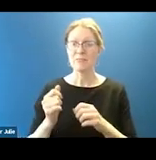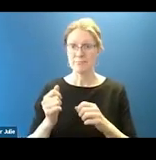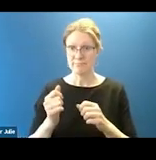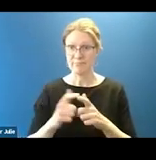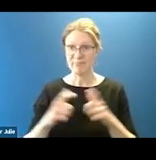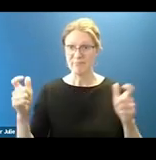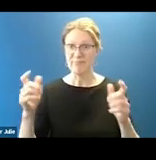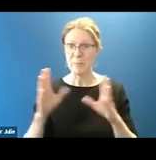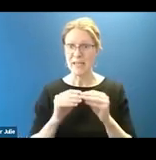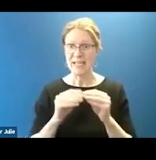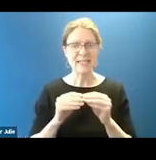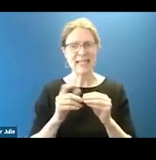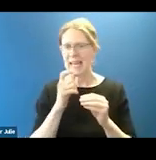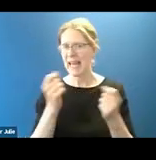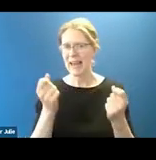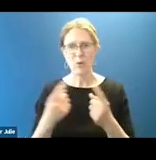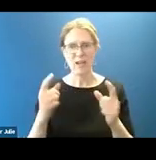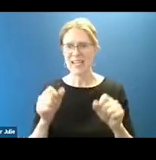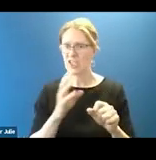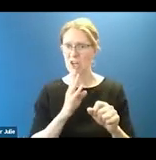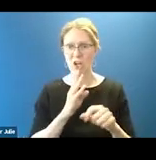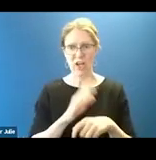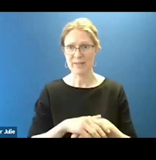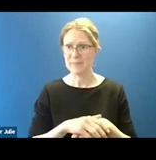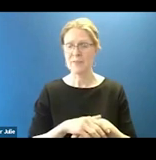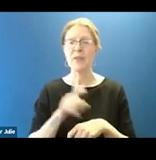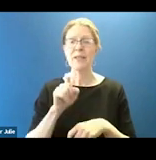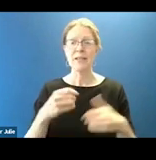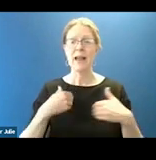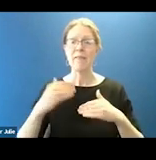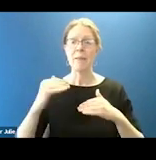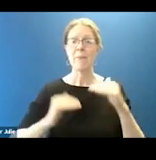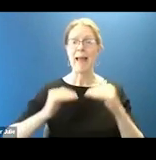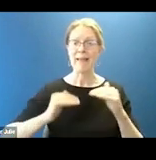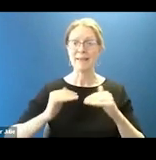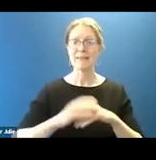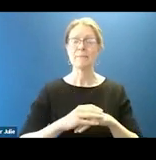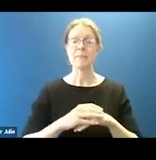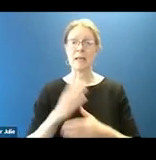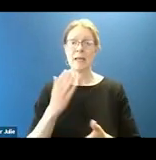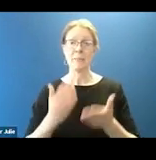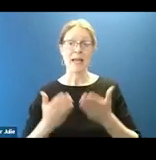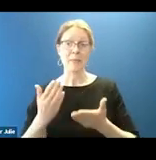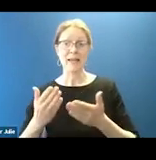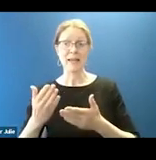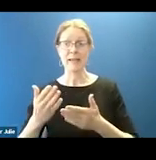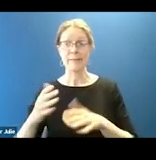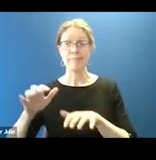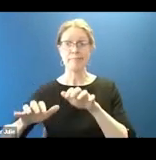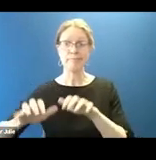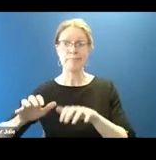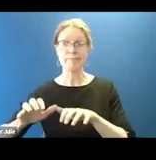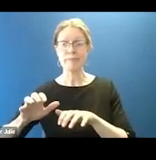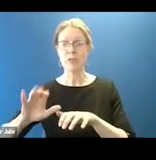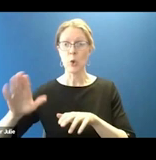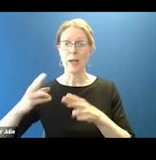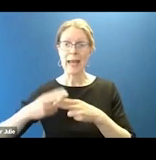be able to talk. So you're to have to balance out, you know, the idea maybe you're going to have to put into the chat your name